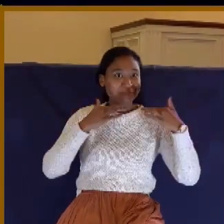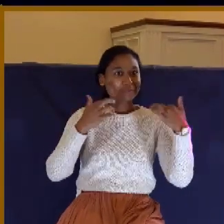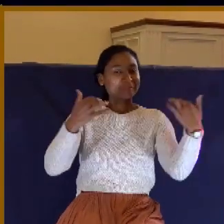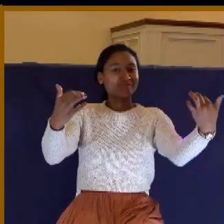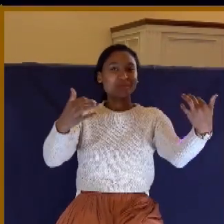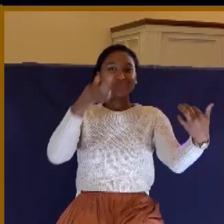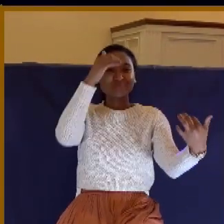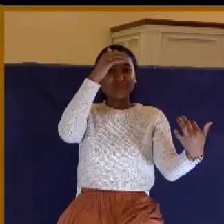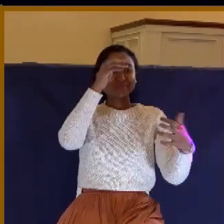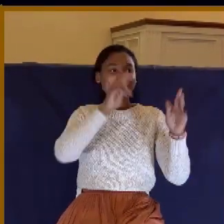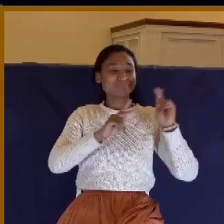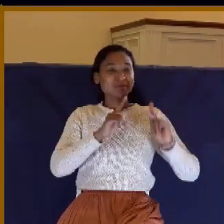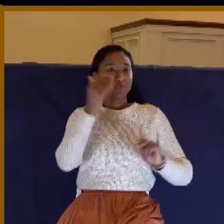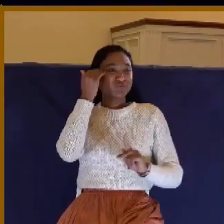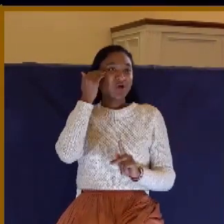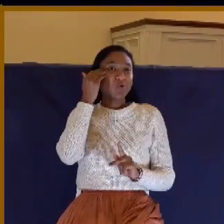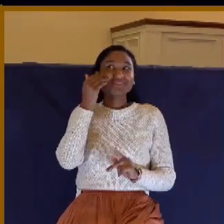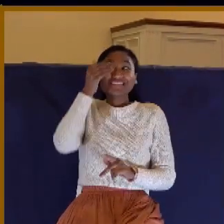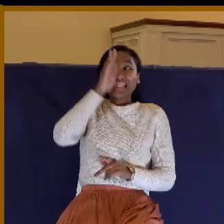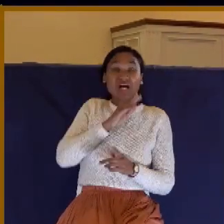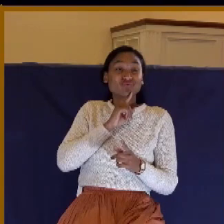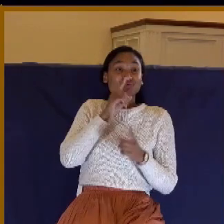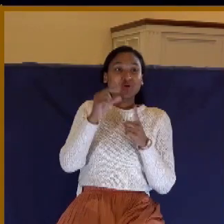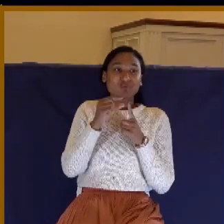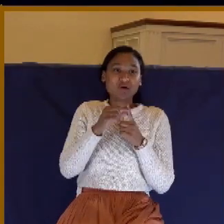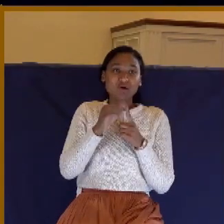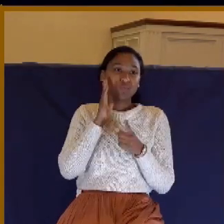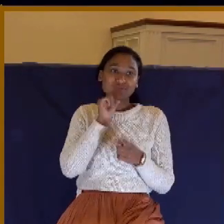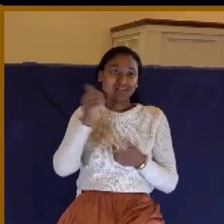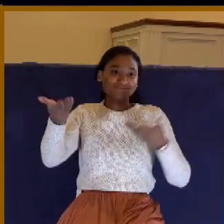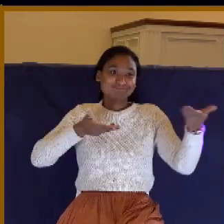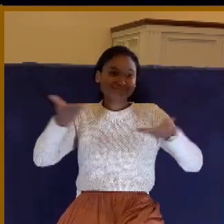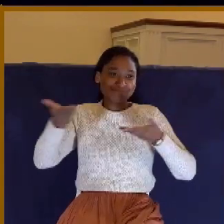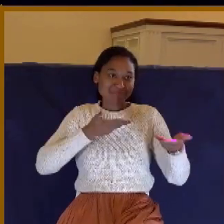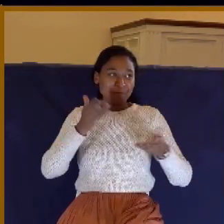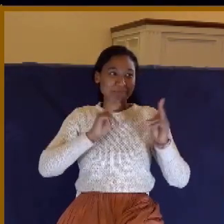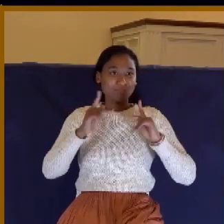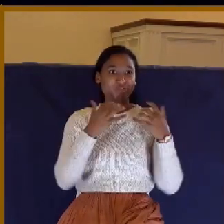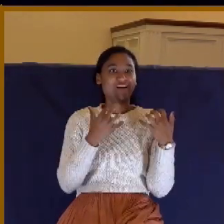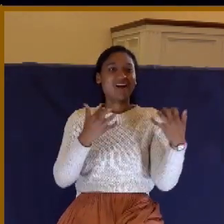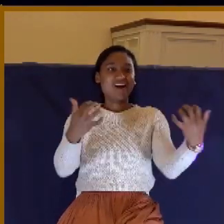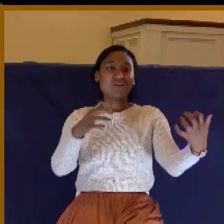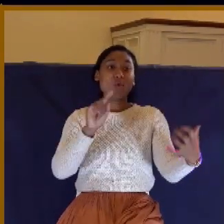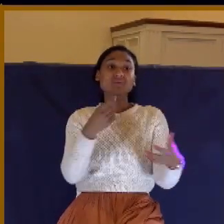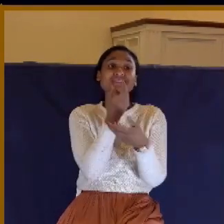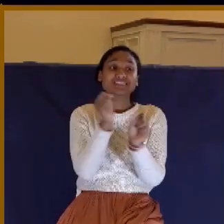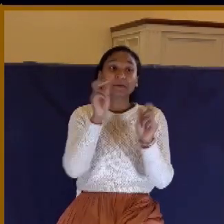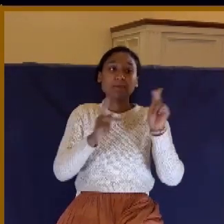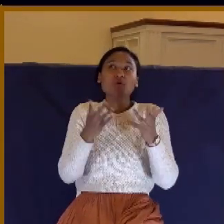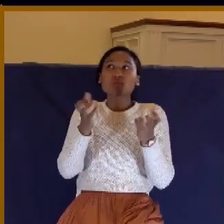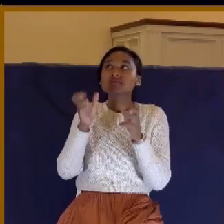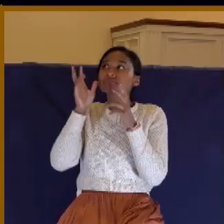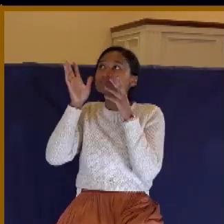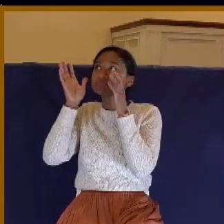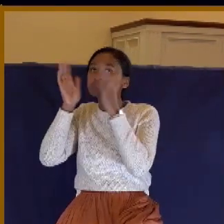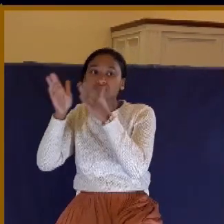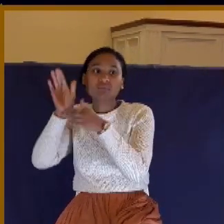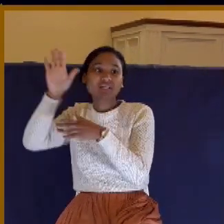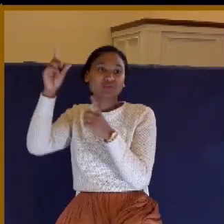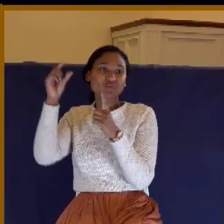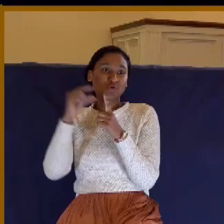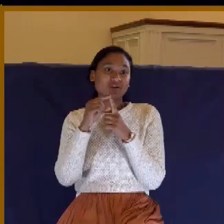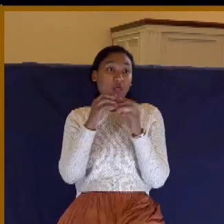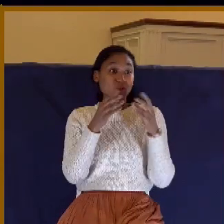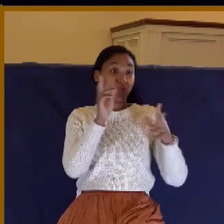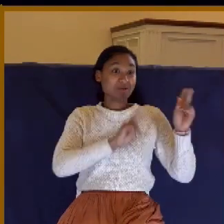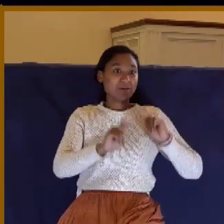because only safe people are really interested in understanding and knowing the word. Lost people need